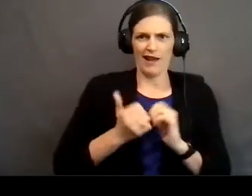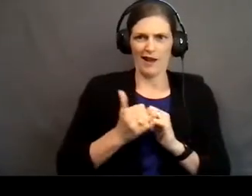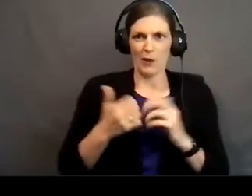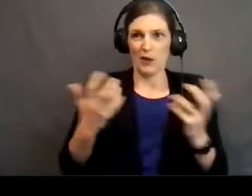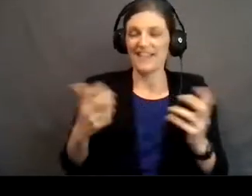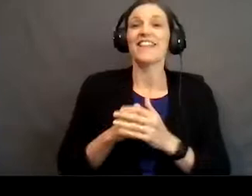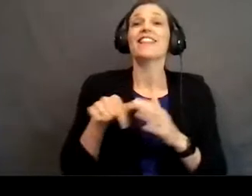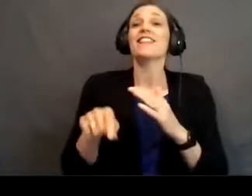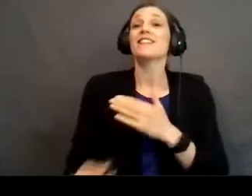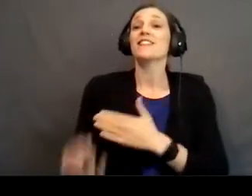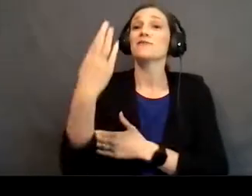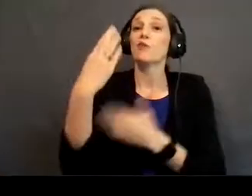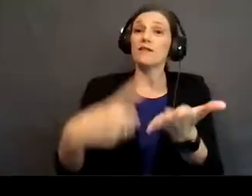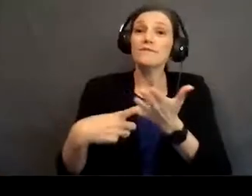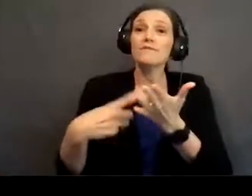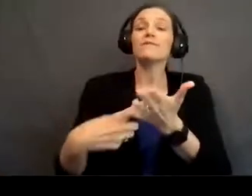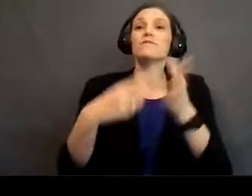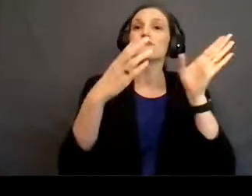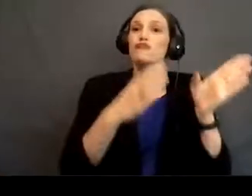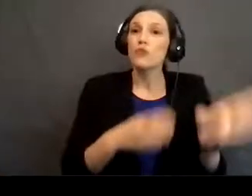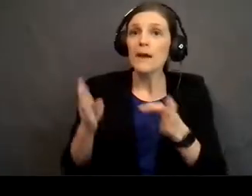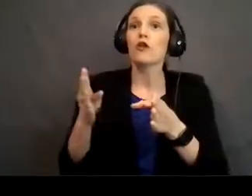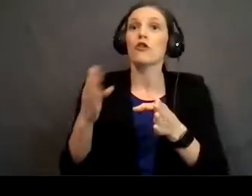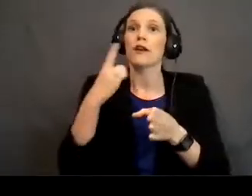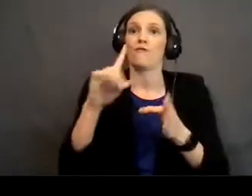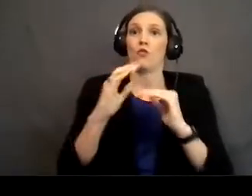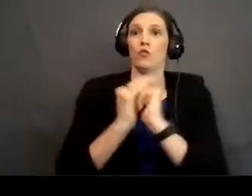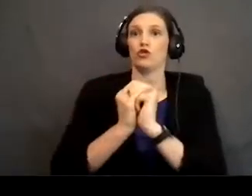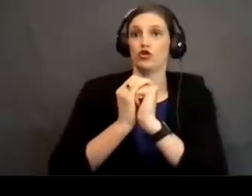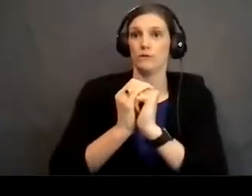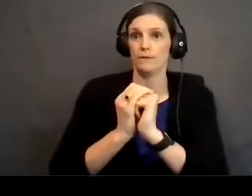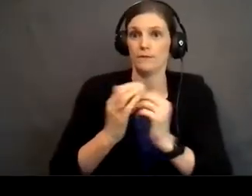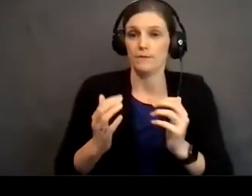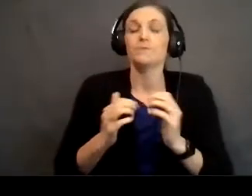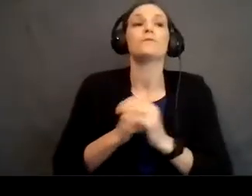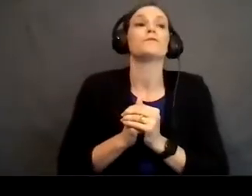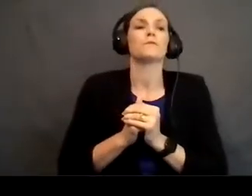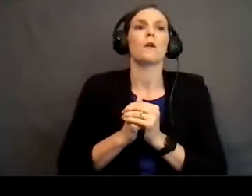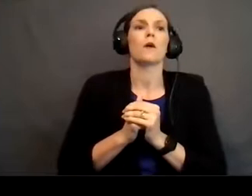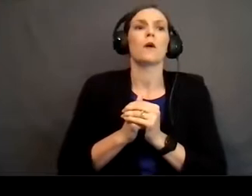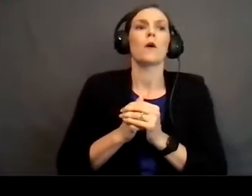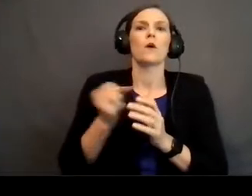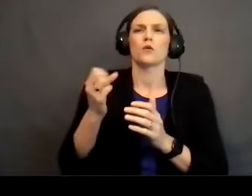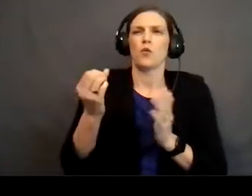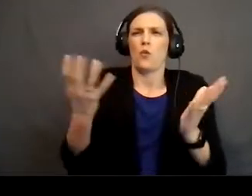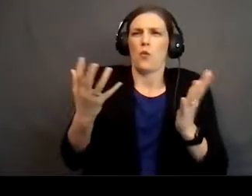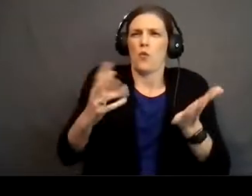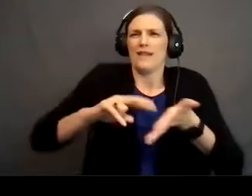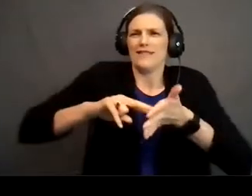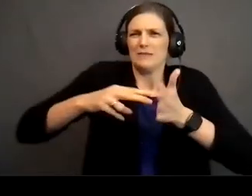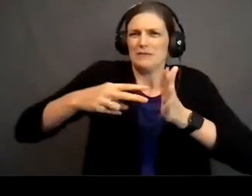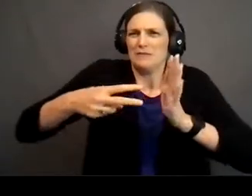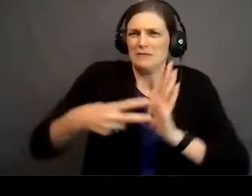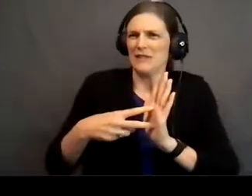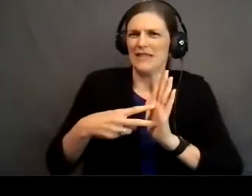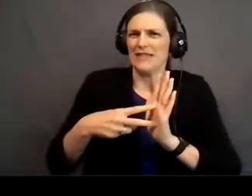This morning, we're going to be talking about preparing for worship. And so, what does it mean to